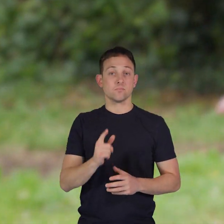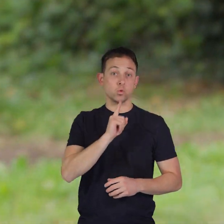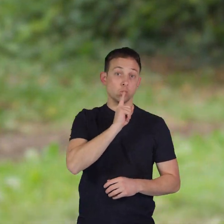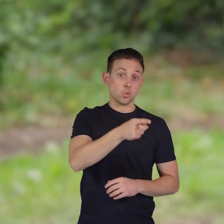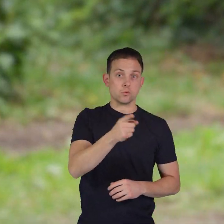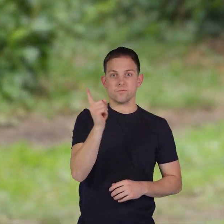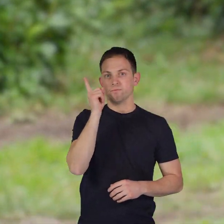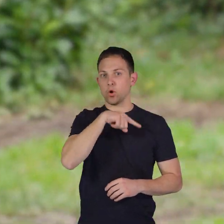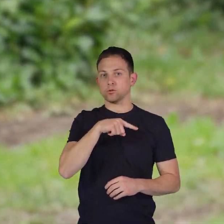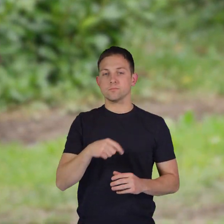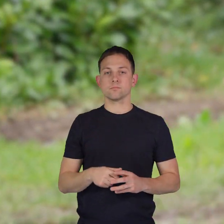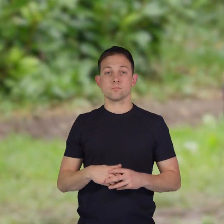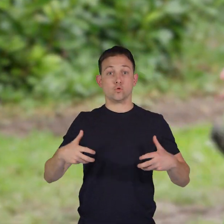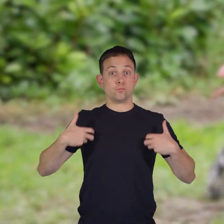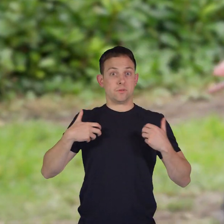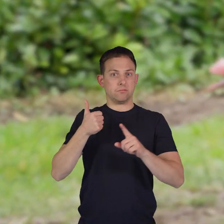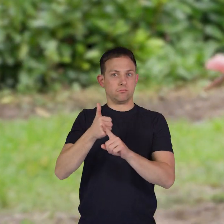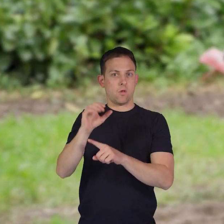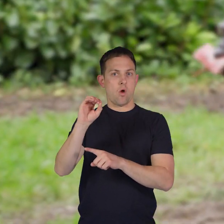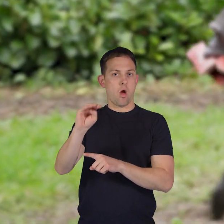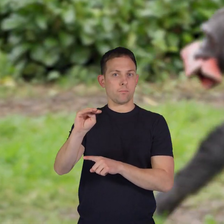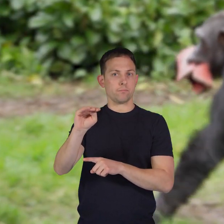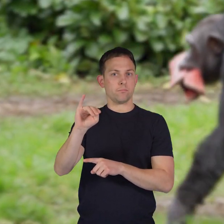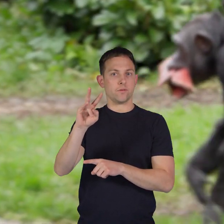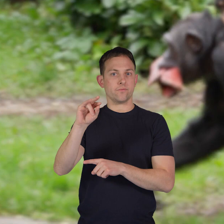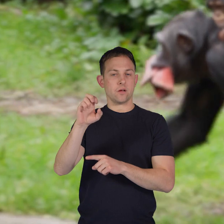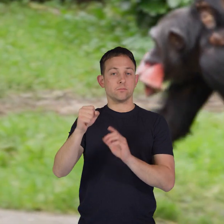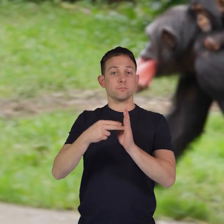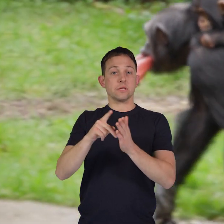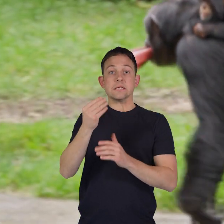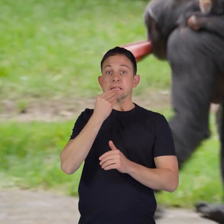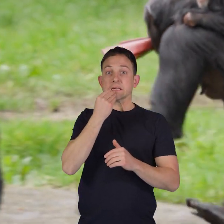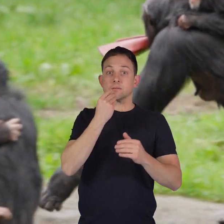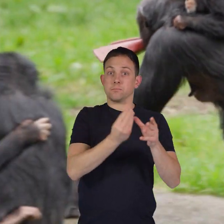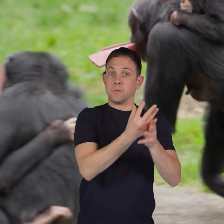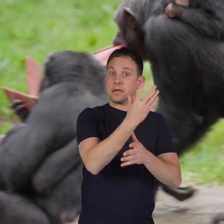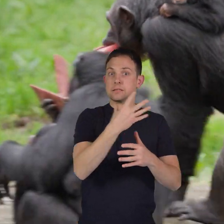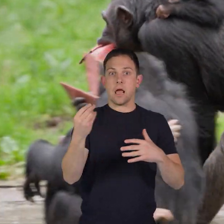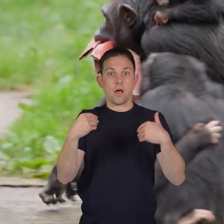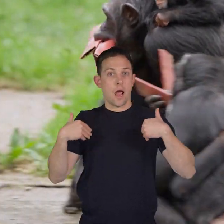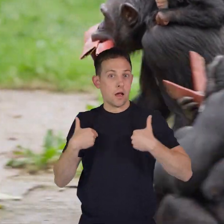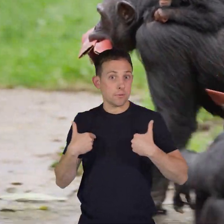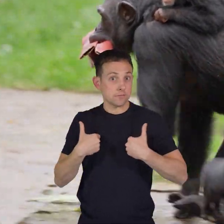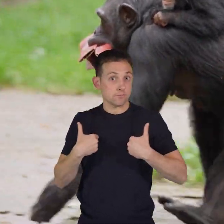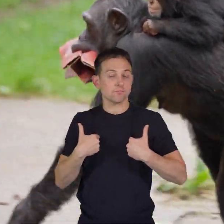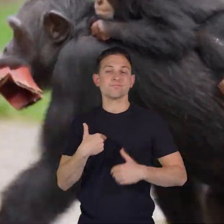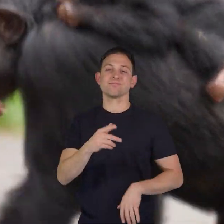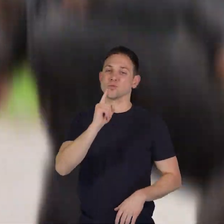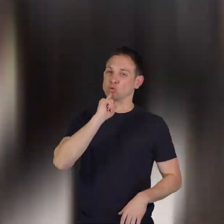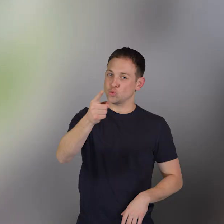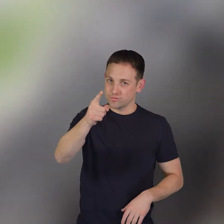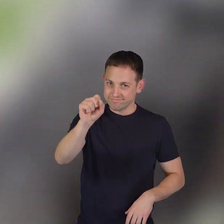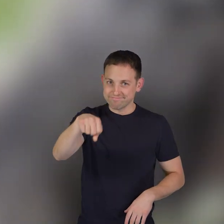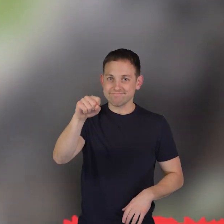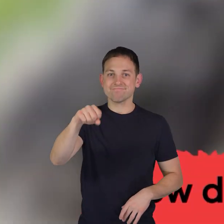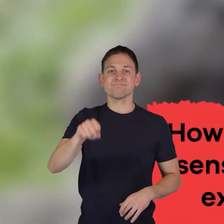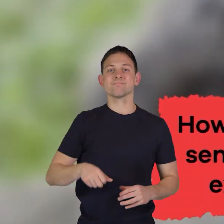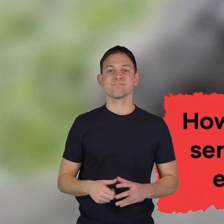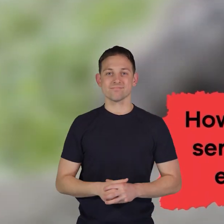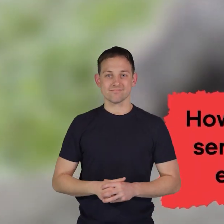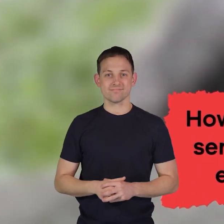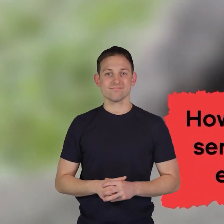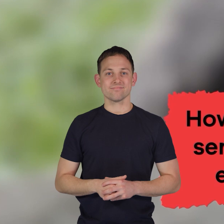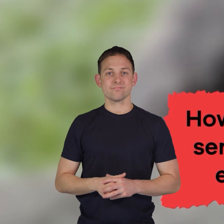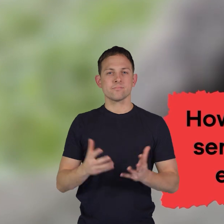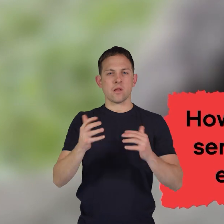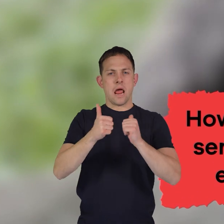chimpanzees are omnivores which means they eat plants and animals that's true how